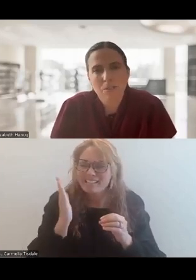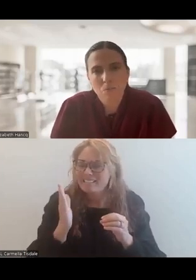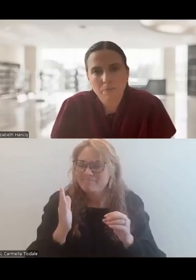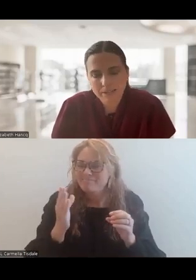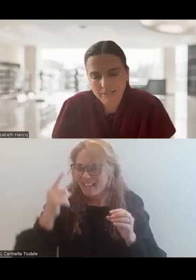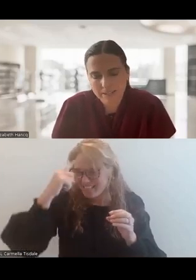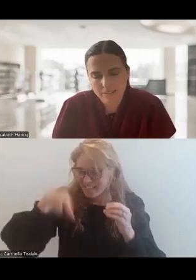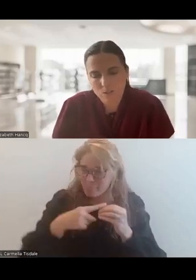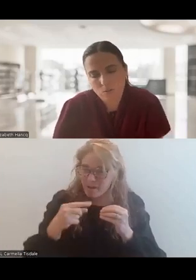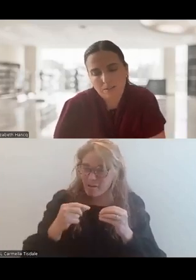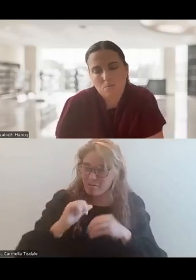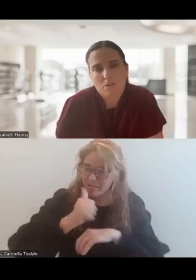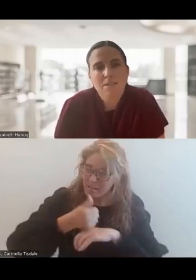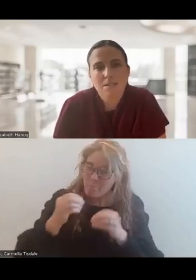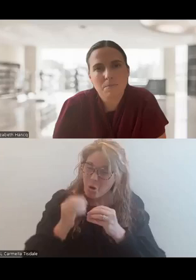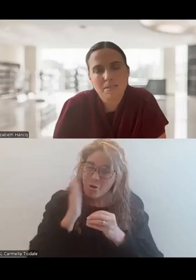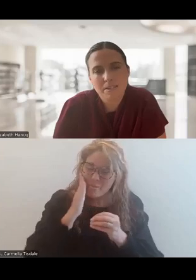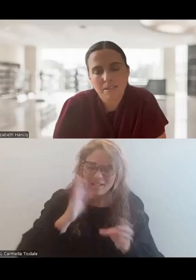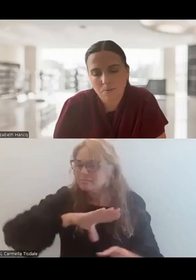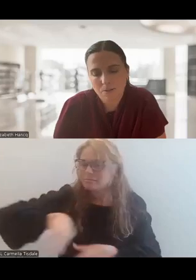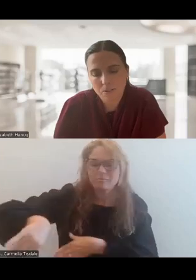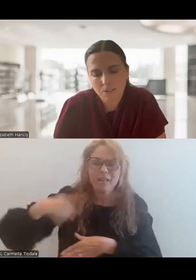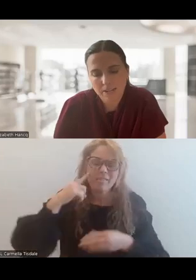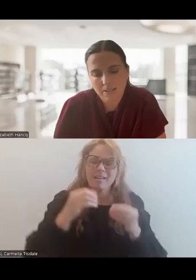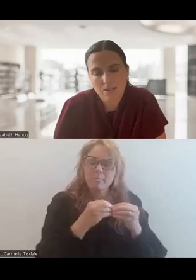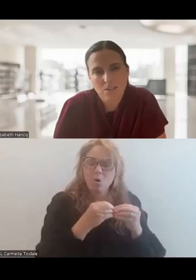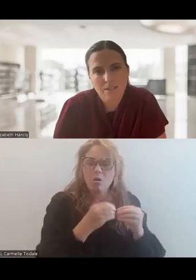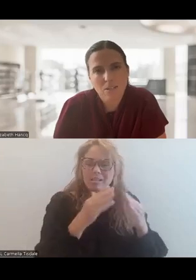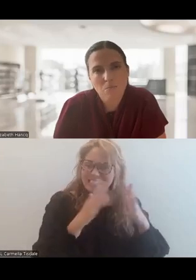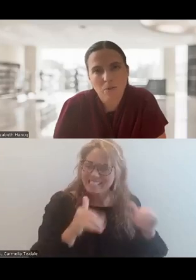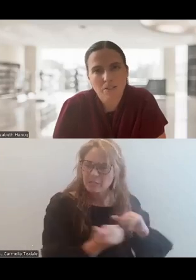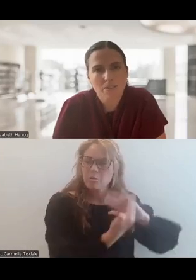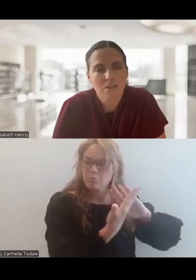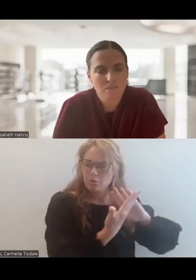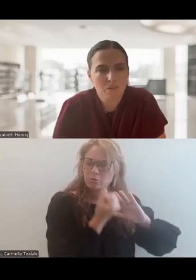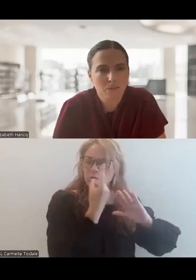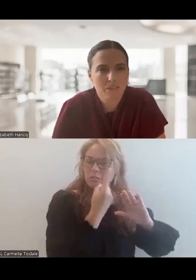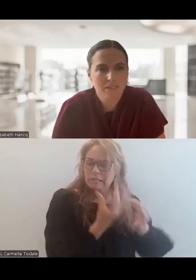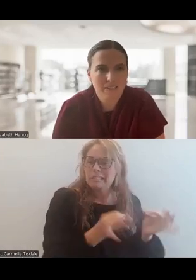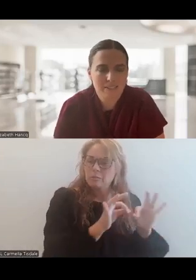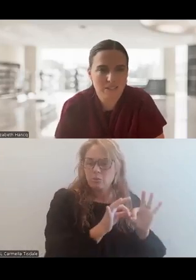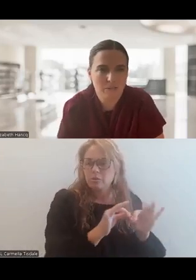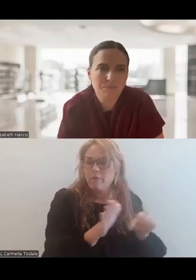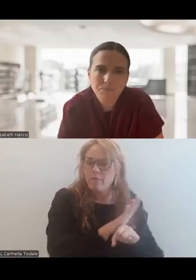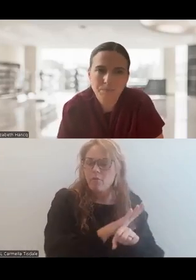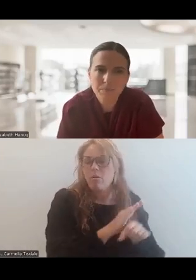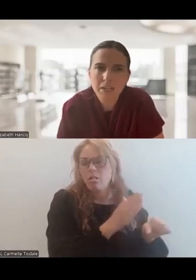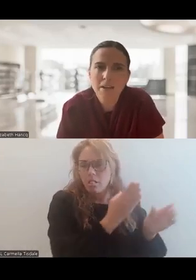about just building more beds and towards a more systems thinking approach and understanding the importance of a full continuum